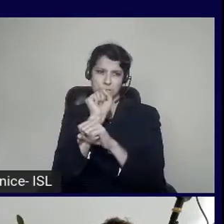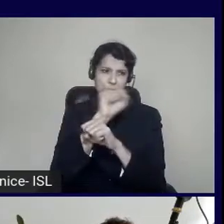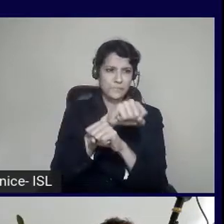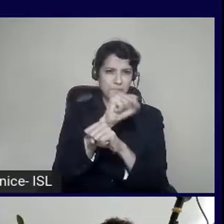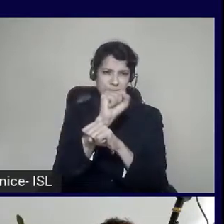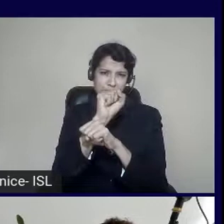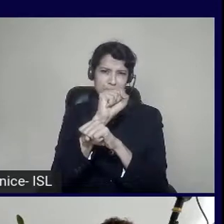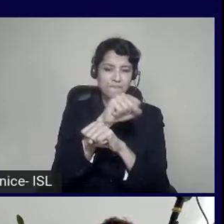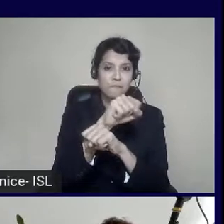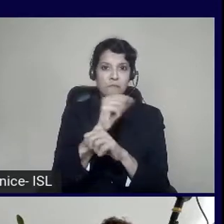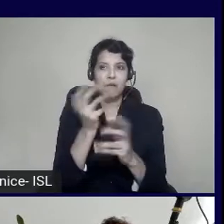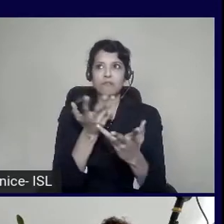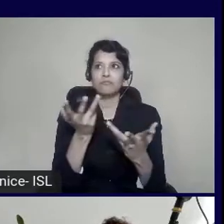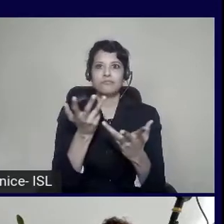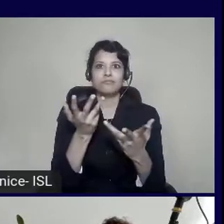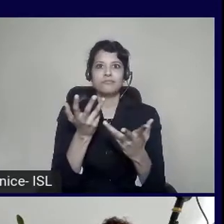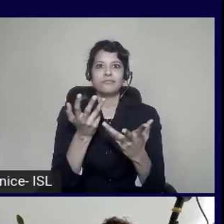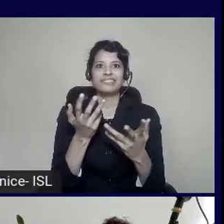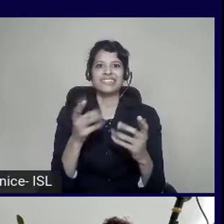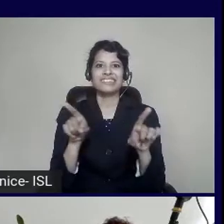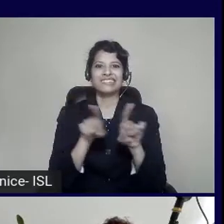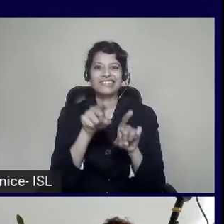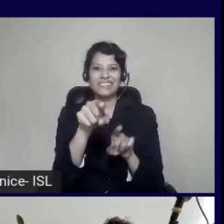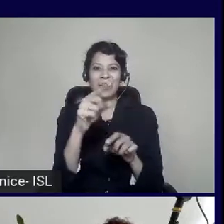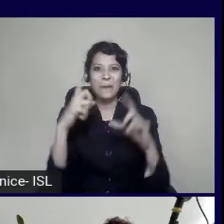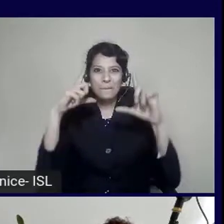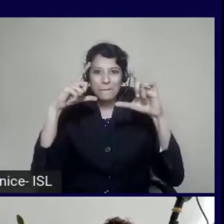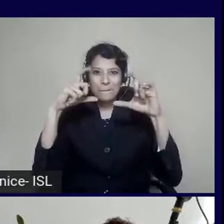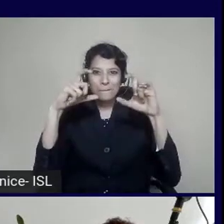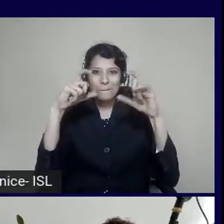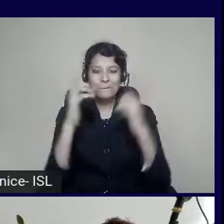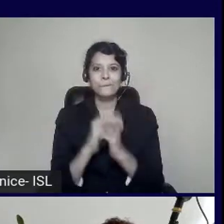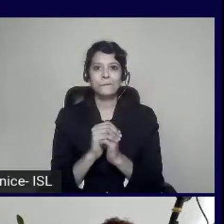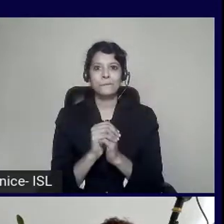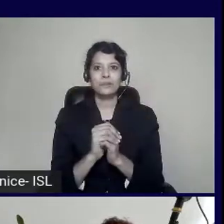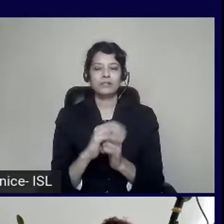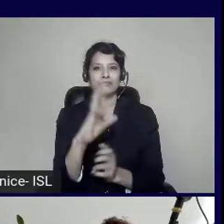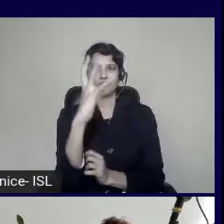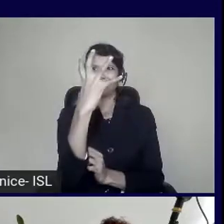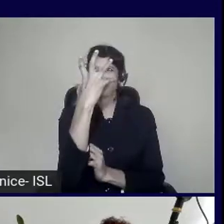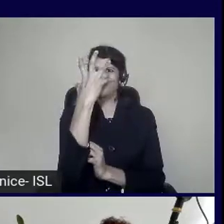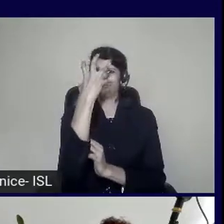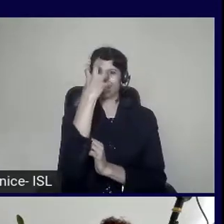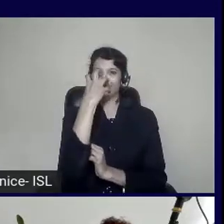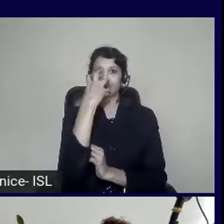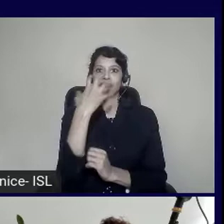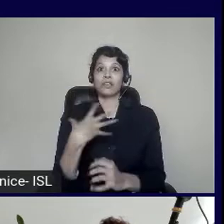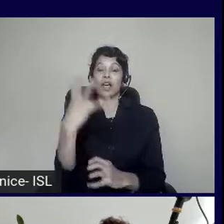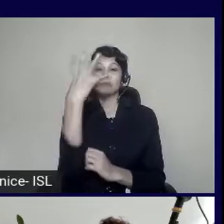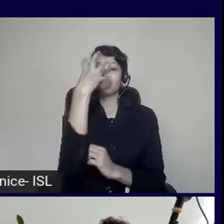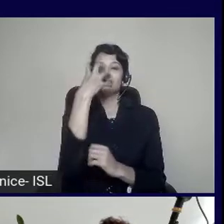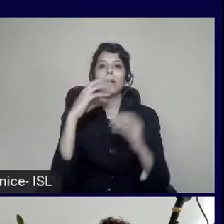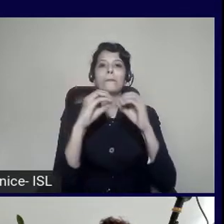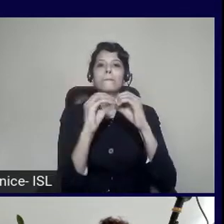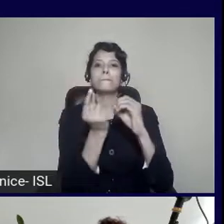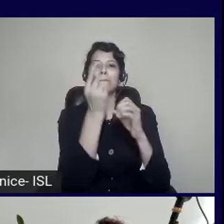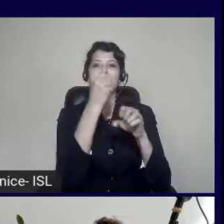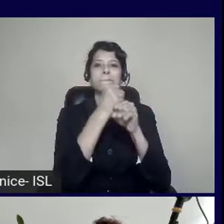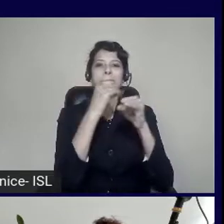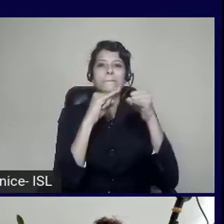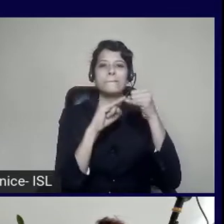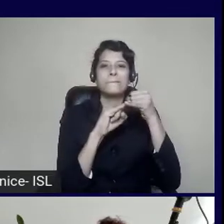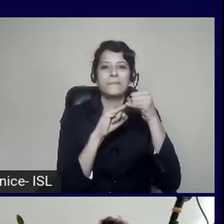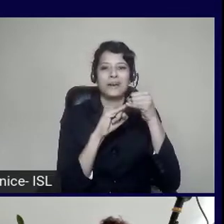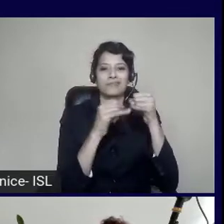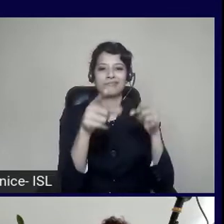bugs. And one of those bugs can be best described as the hydra. Now, the hydra is a